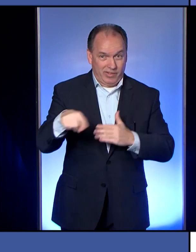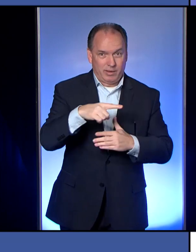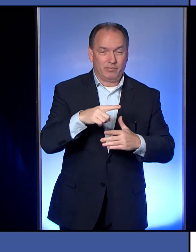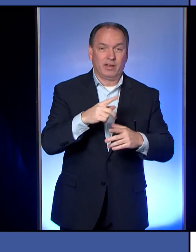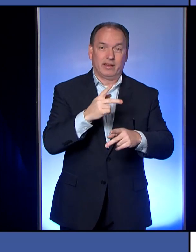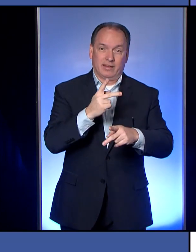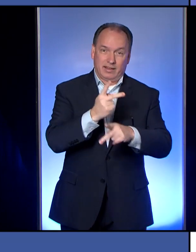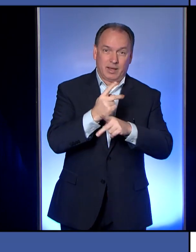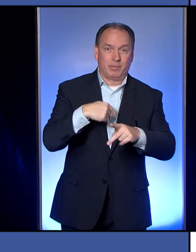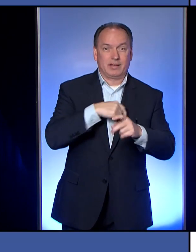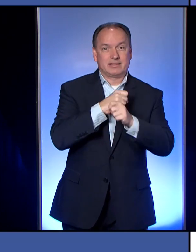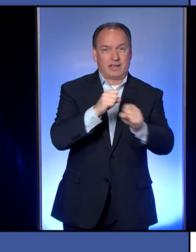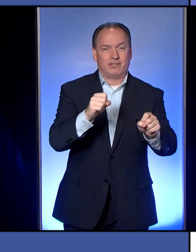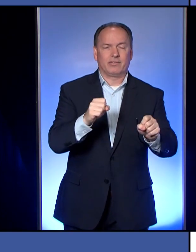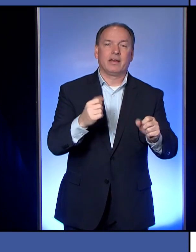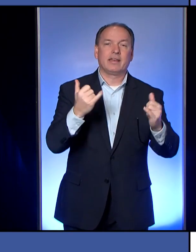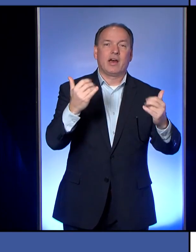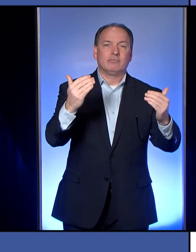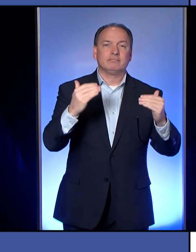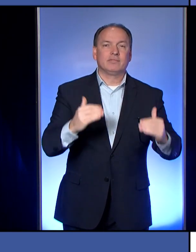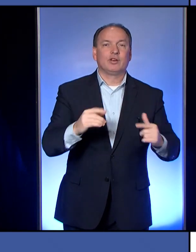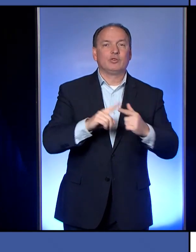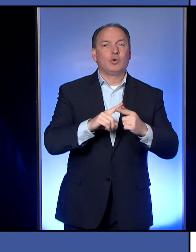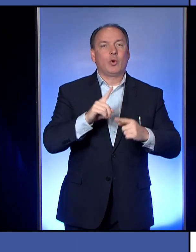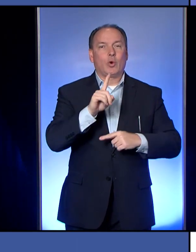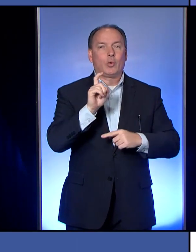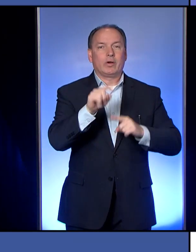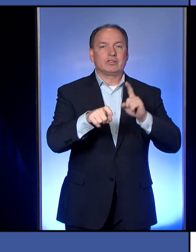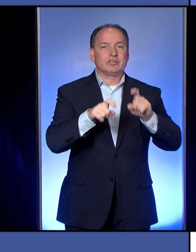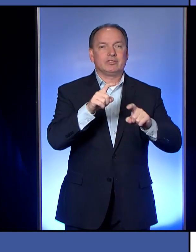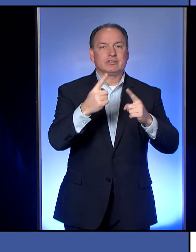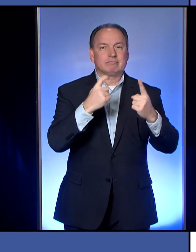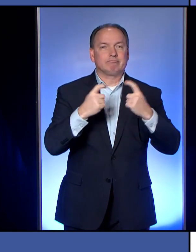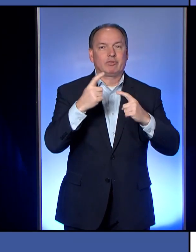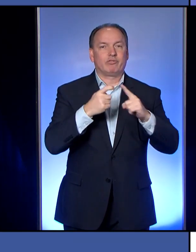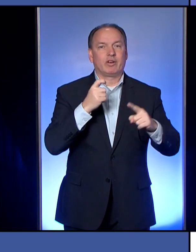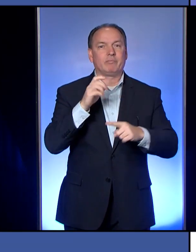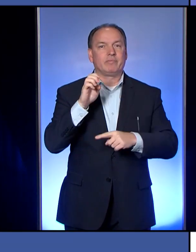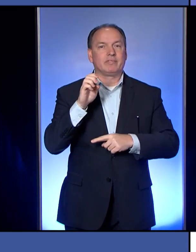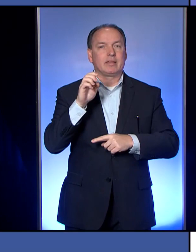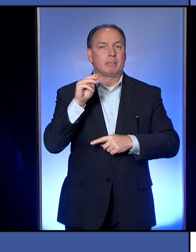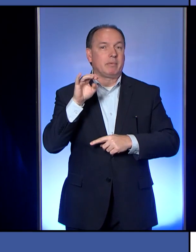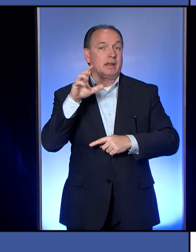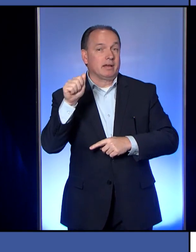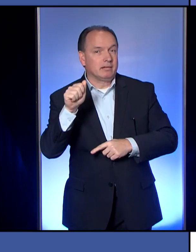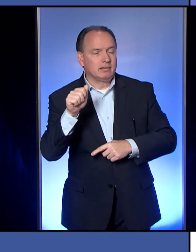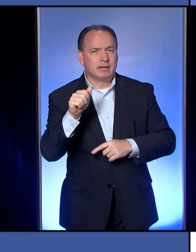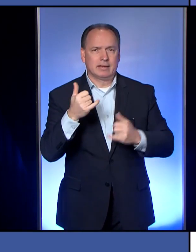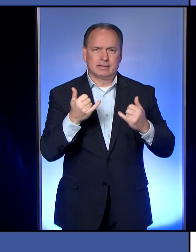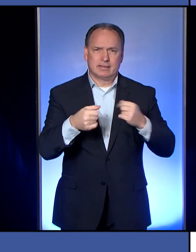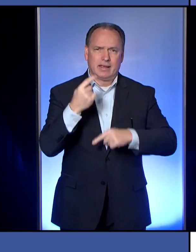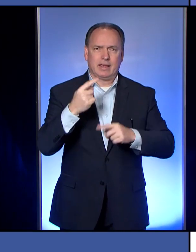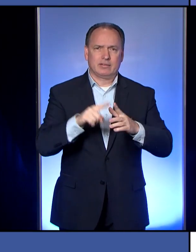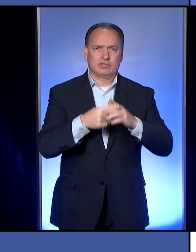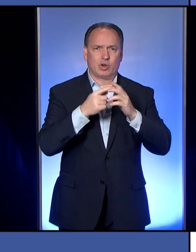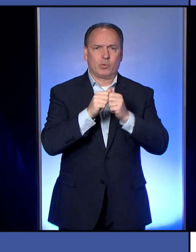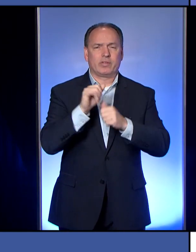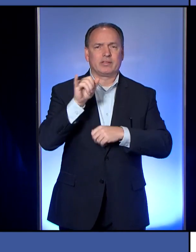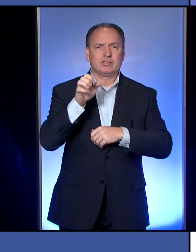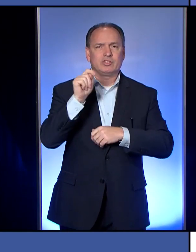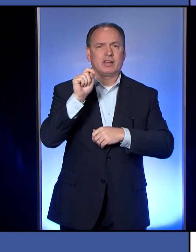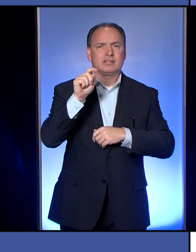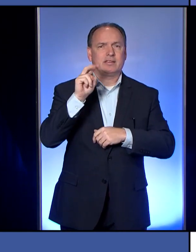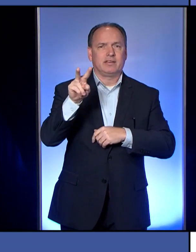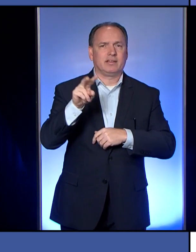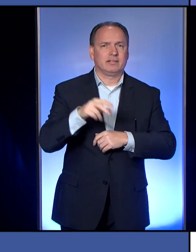safe. And with that, I'd like to turn it over to the media. And today we will start with Jet TV. Do you have a question